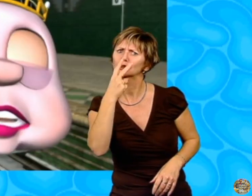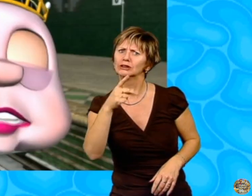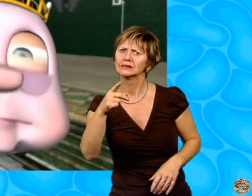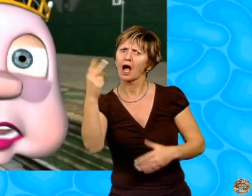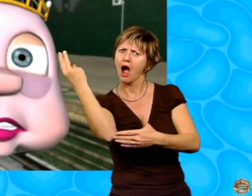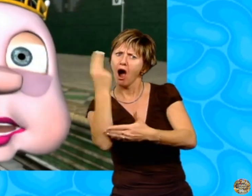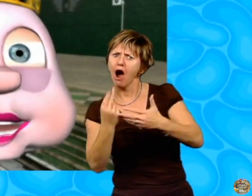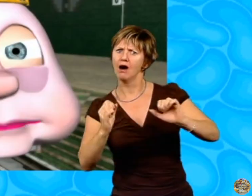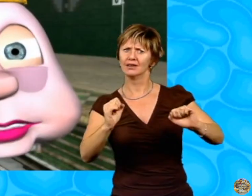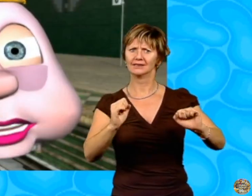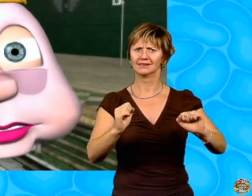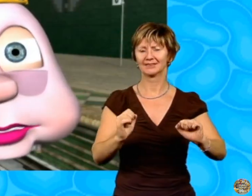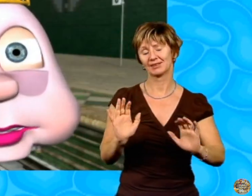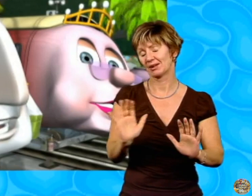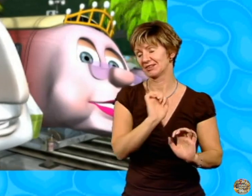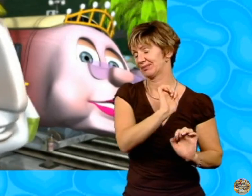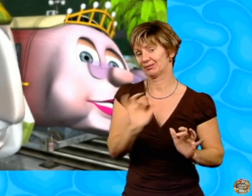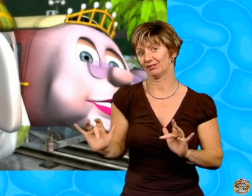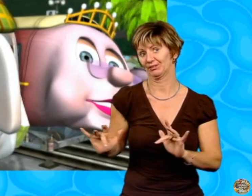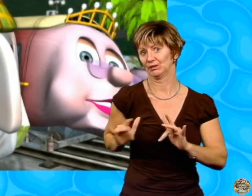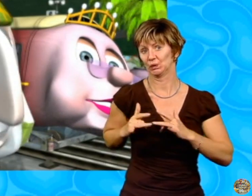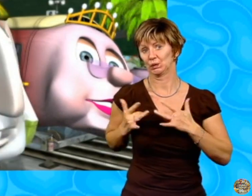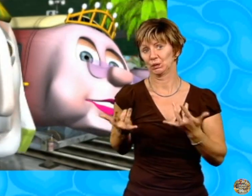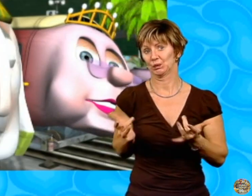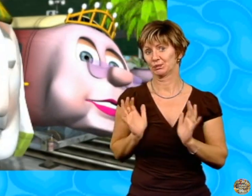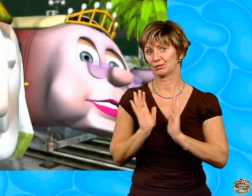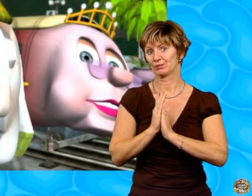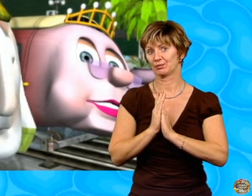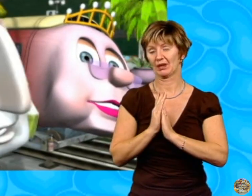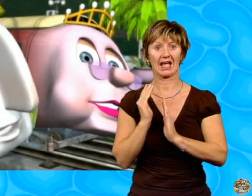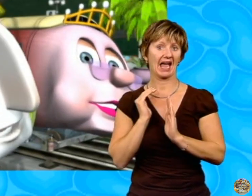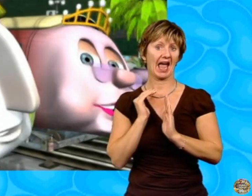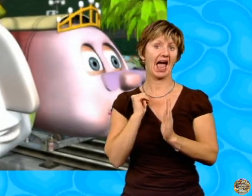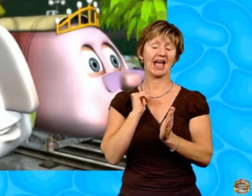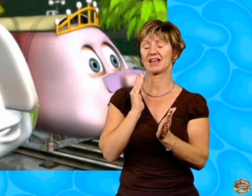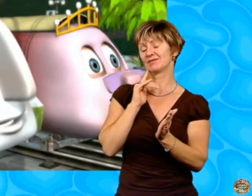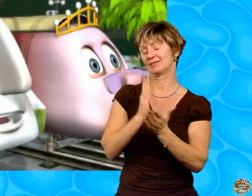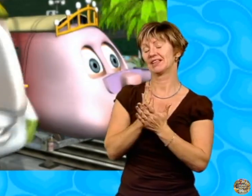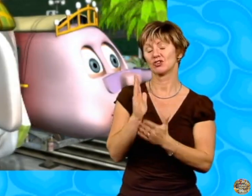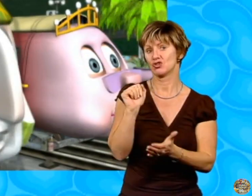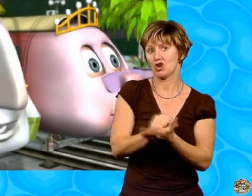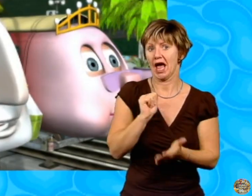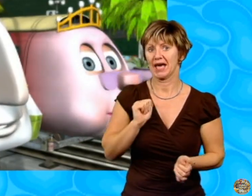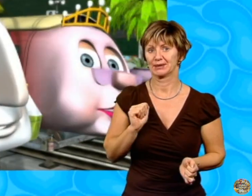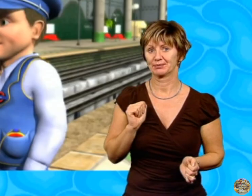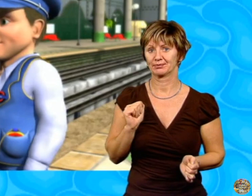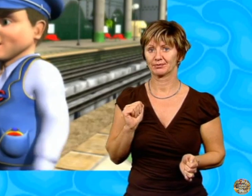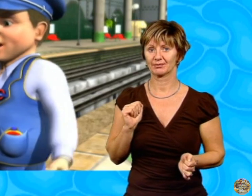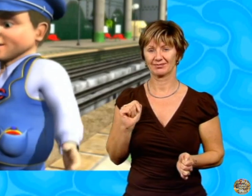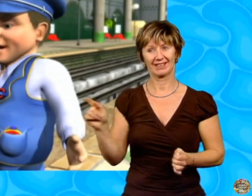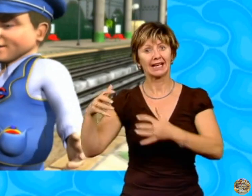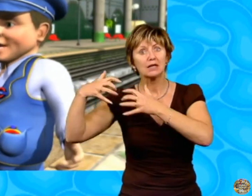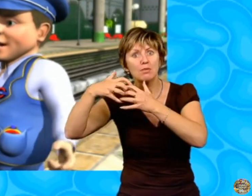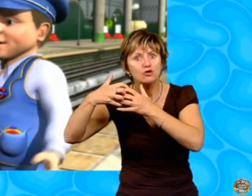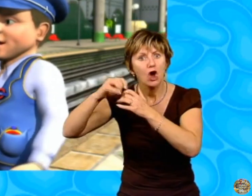That is a matter of opinion. Indeed. I believe my first deduction was the correct one. It's